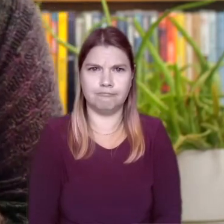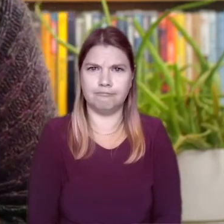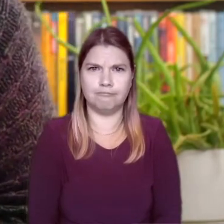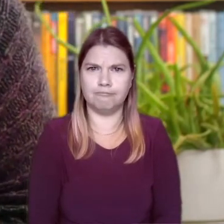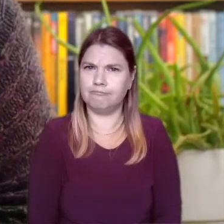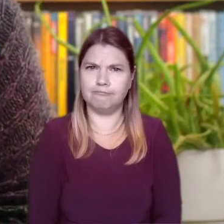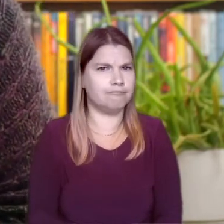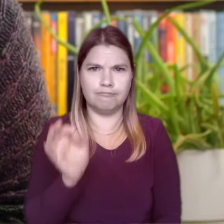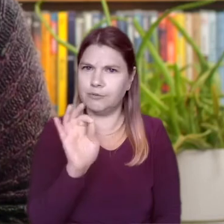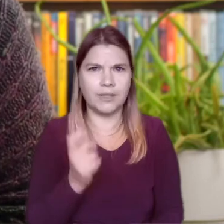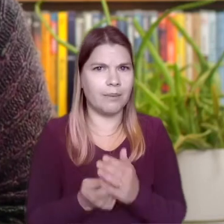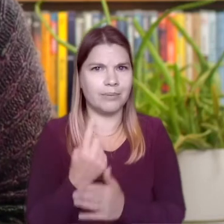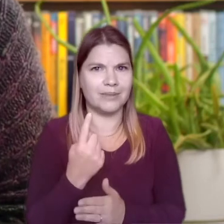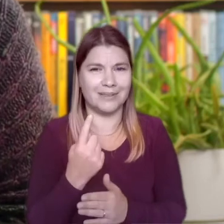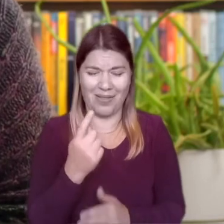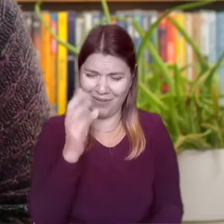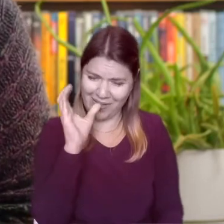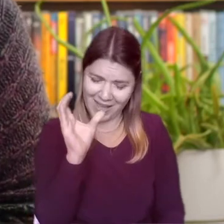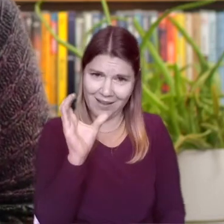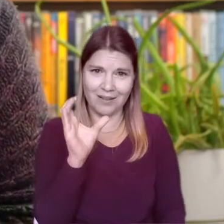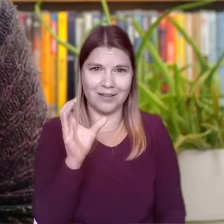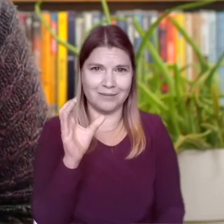it doesn't want to budge it's too thick